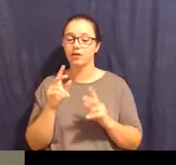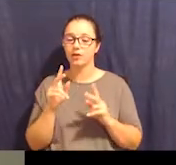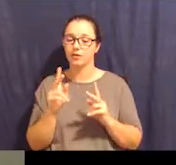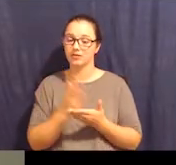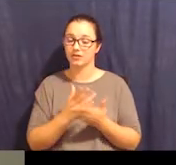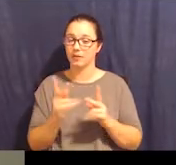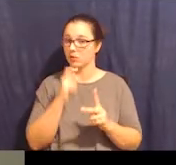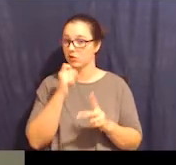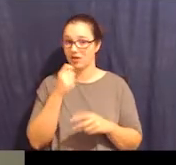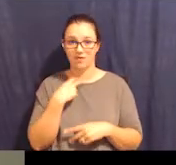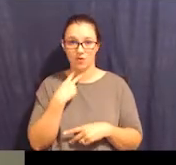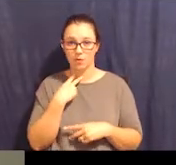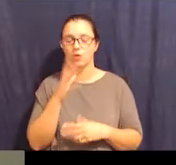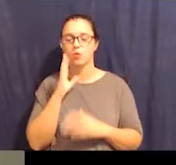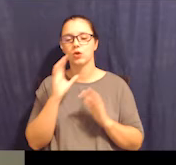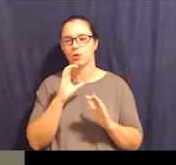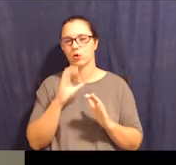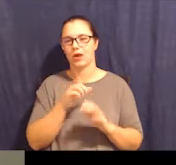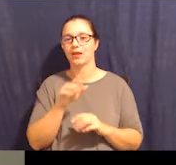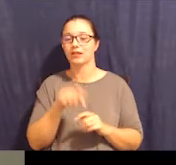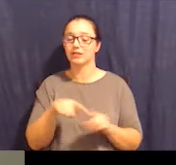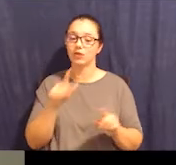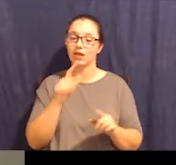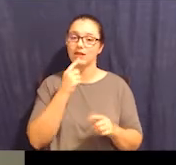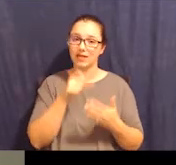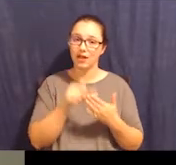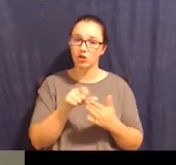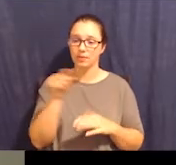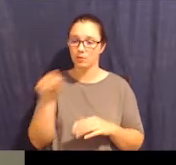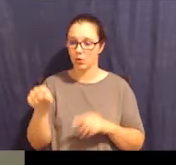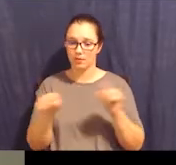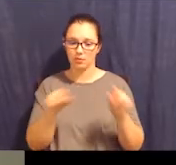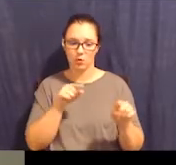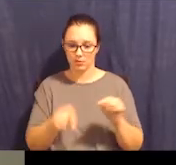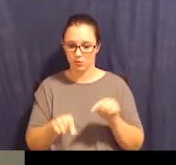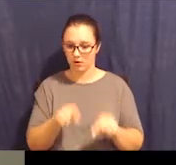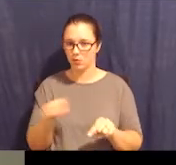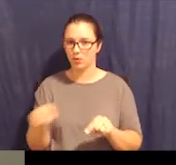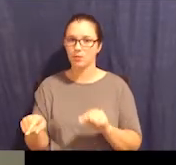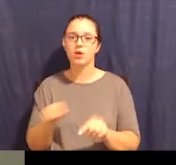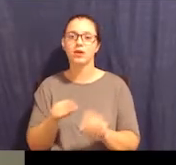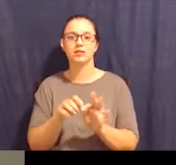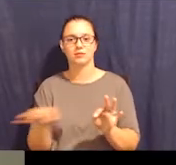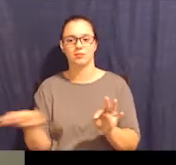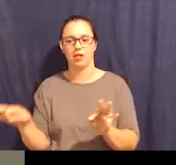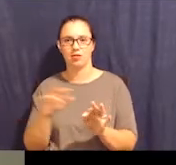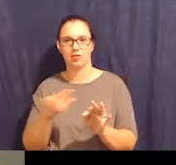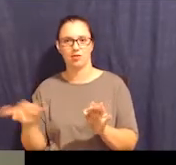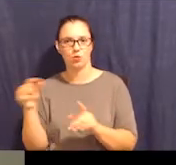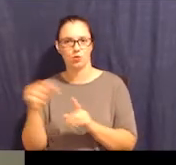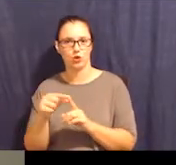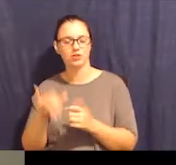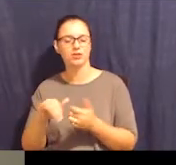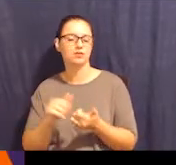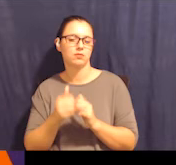then those spell words, and that's how they communicate. So this is just one example of a way of communicating.